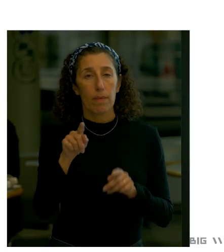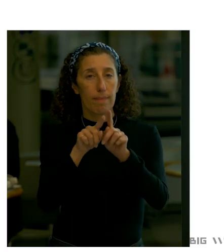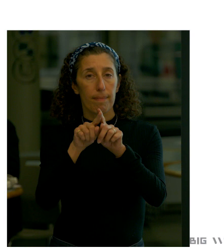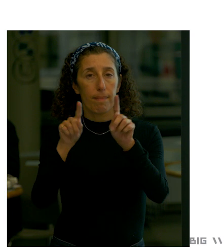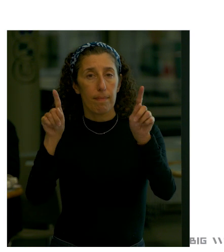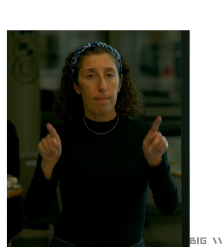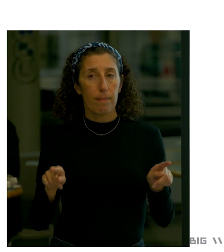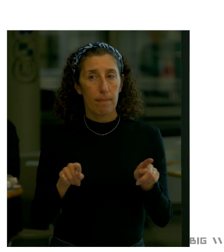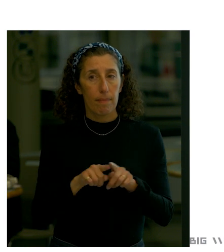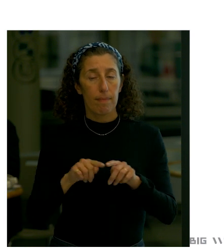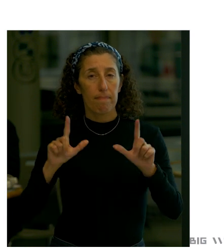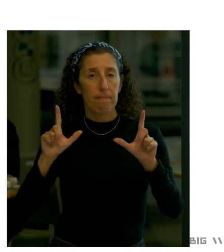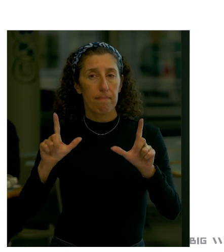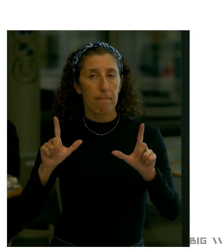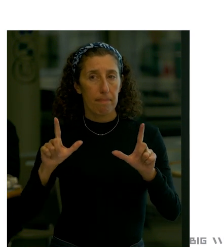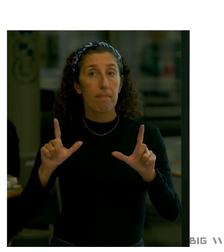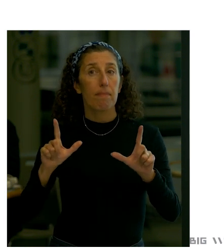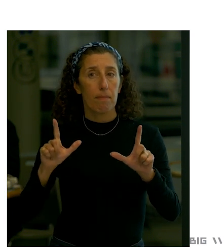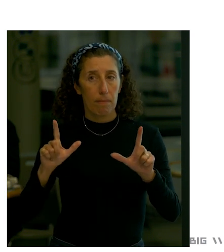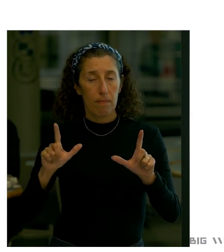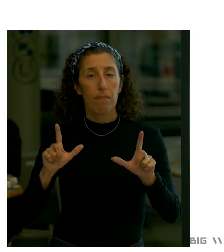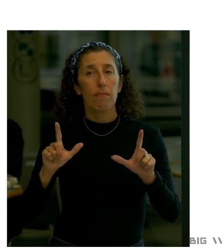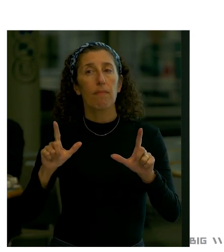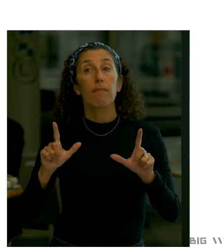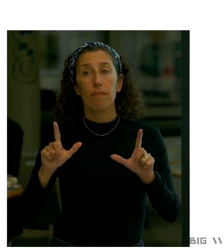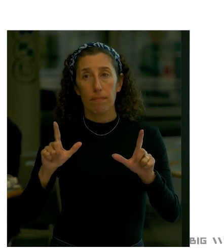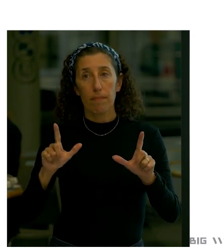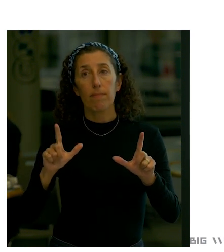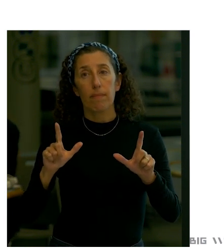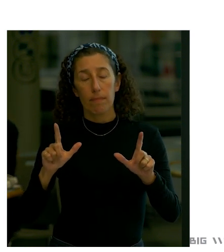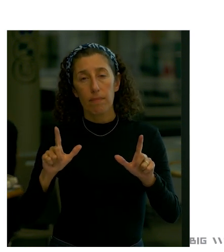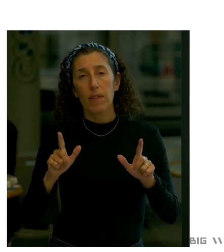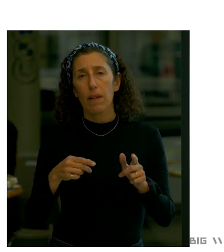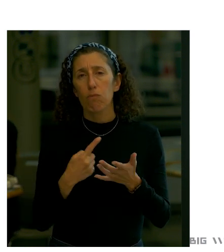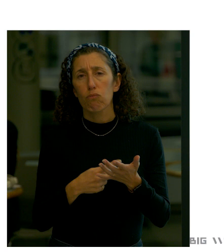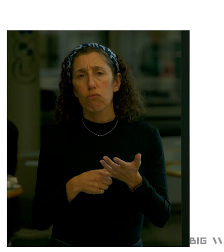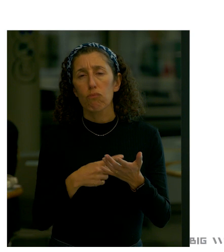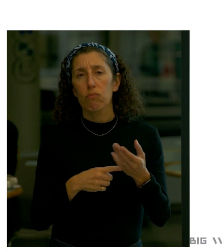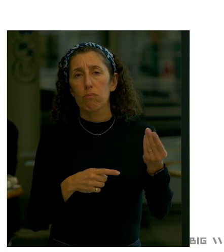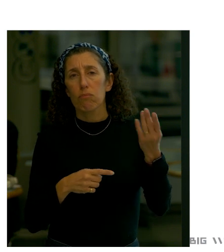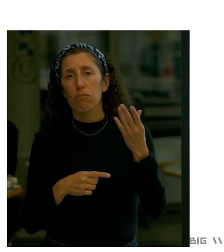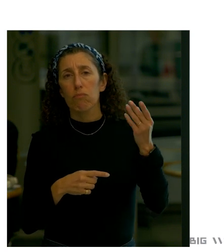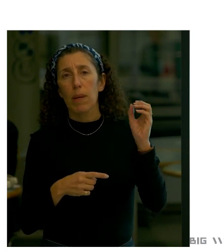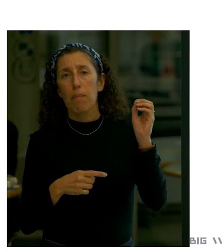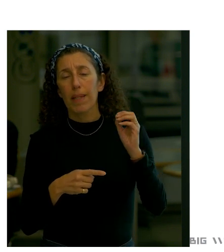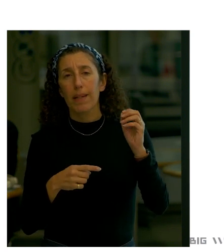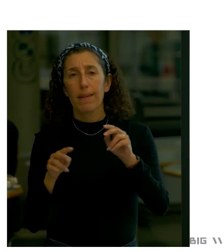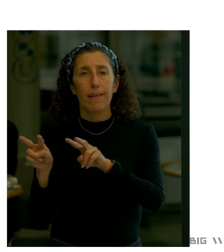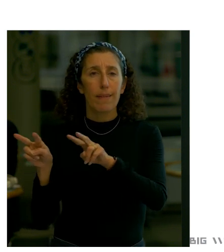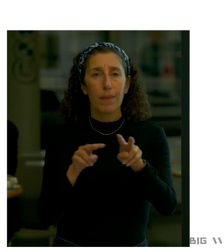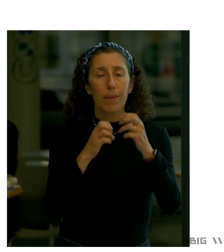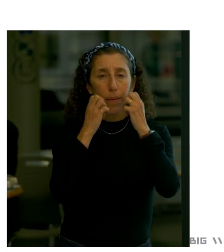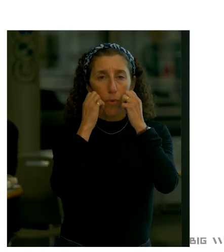and we've heard a lot of feedback at rockefeller park you know the importance of protecting trees along river terrace the views protecting the